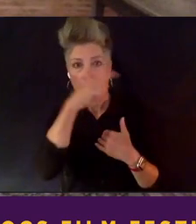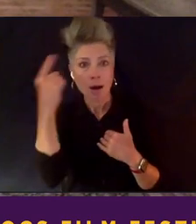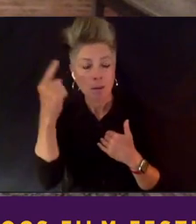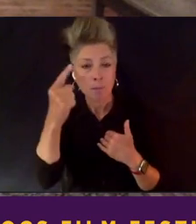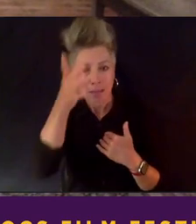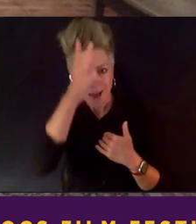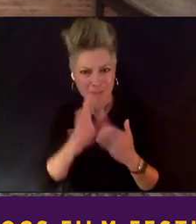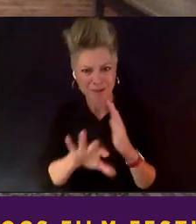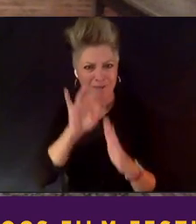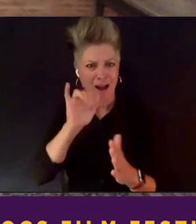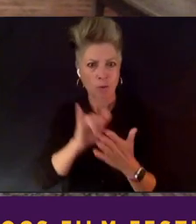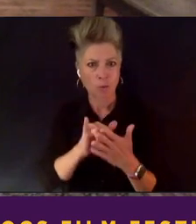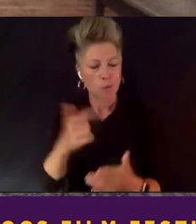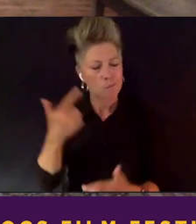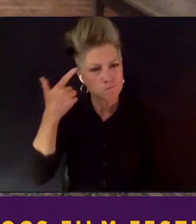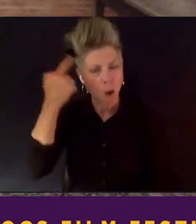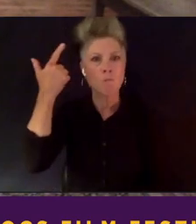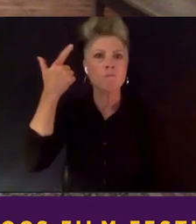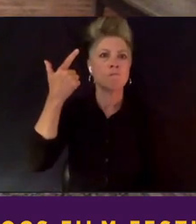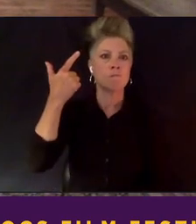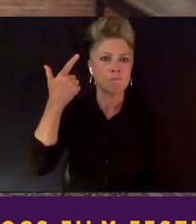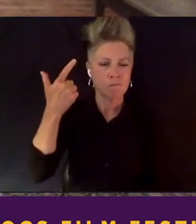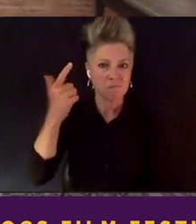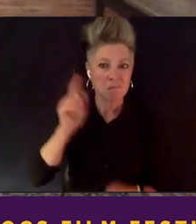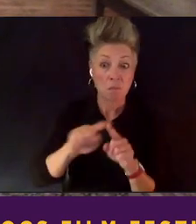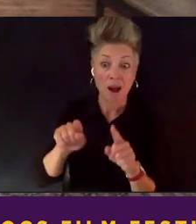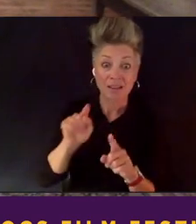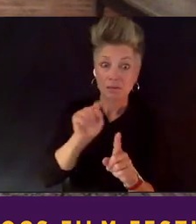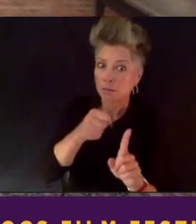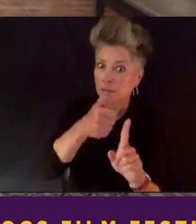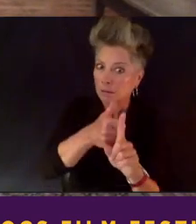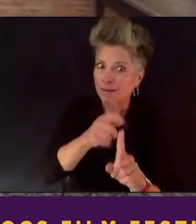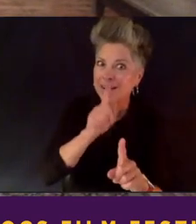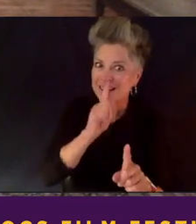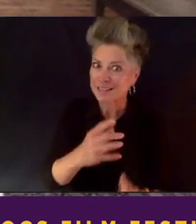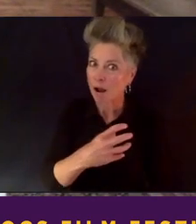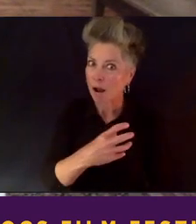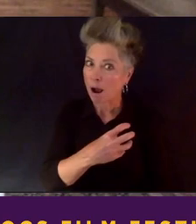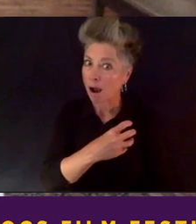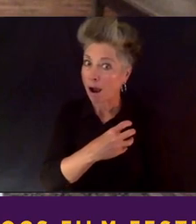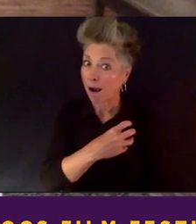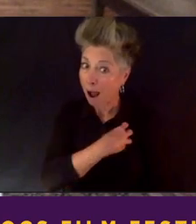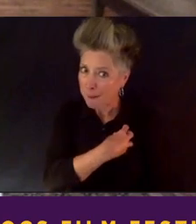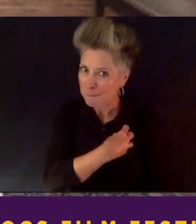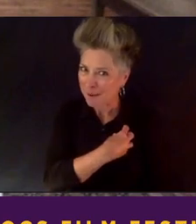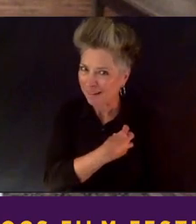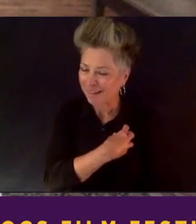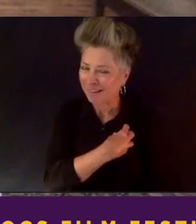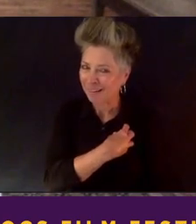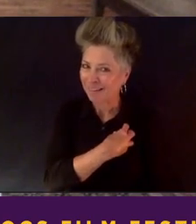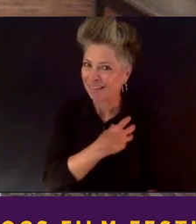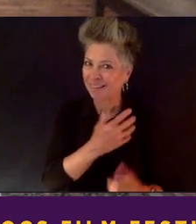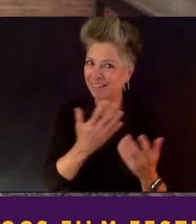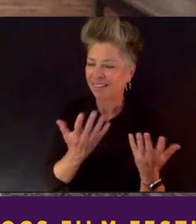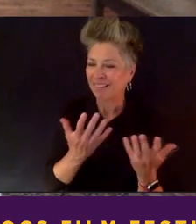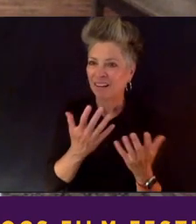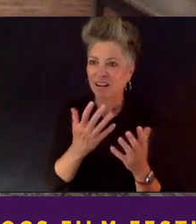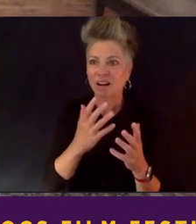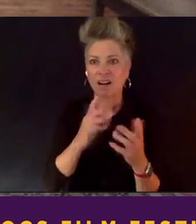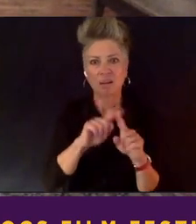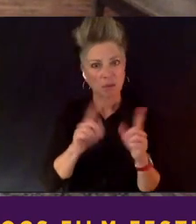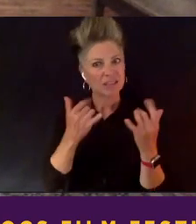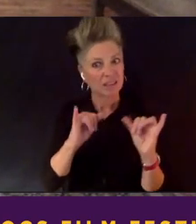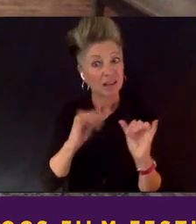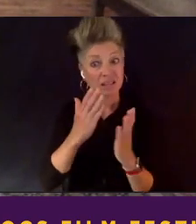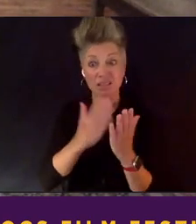in his head. But he happens to be a cop. But that doesn't mean that some people don't suspect that other